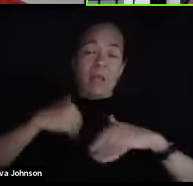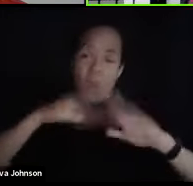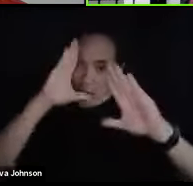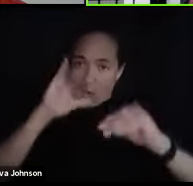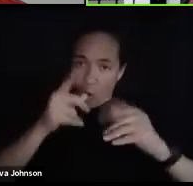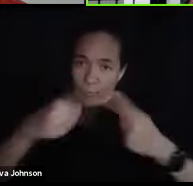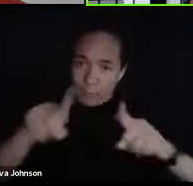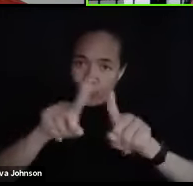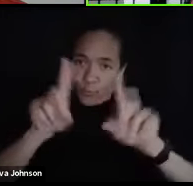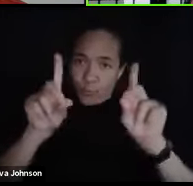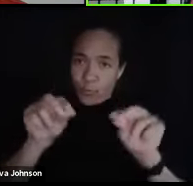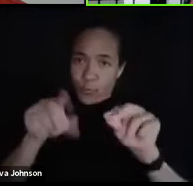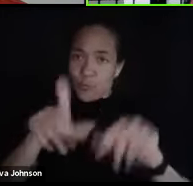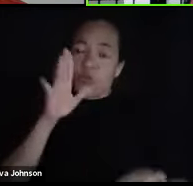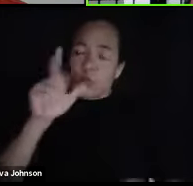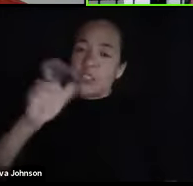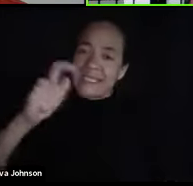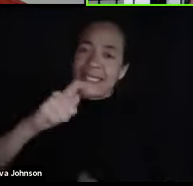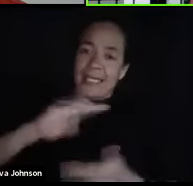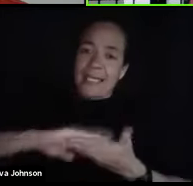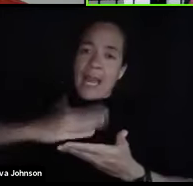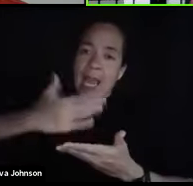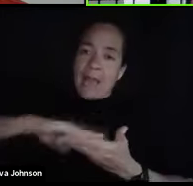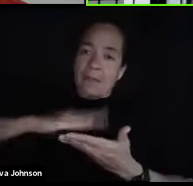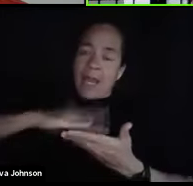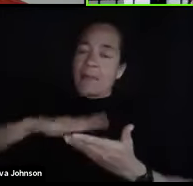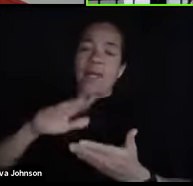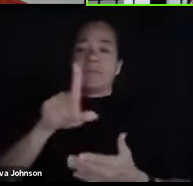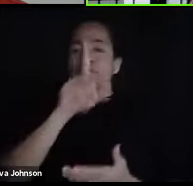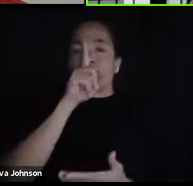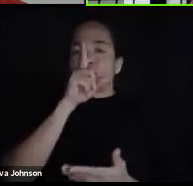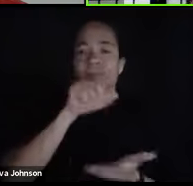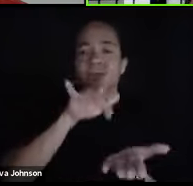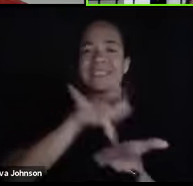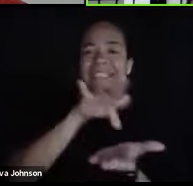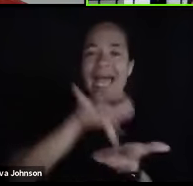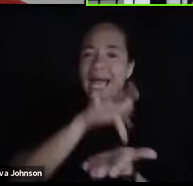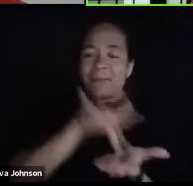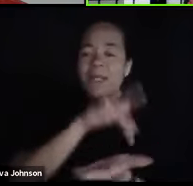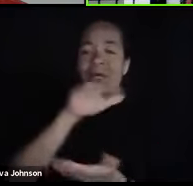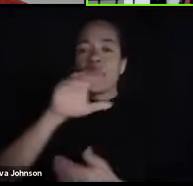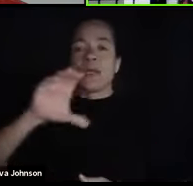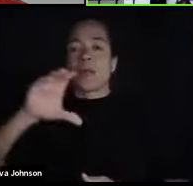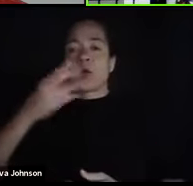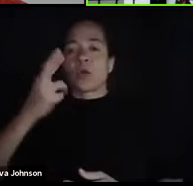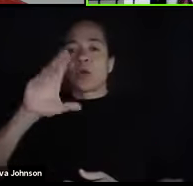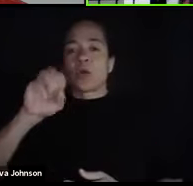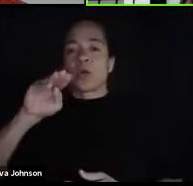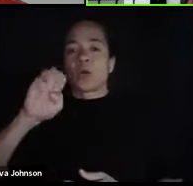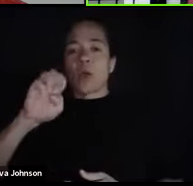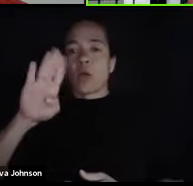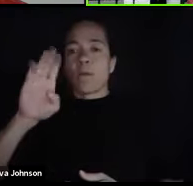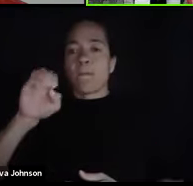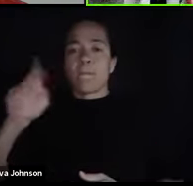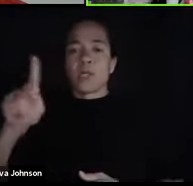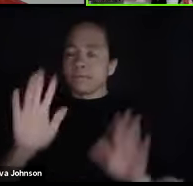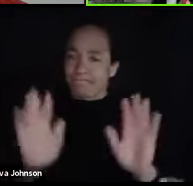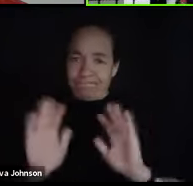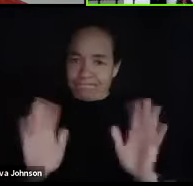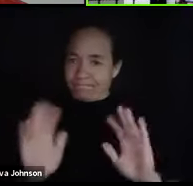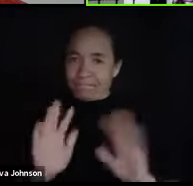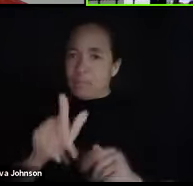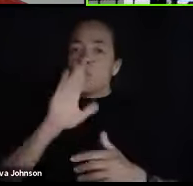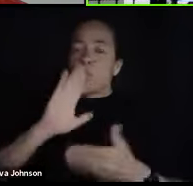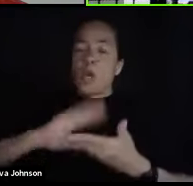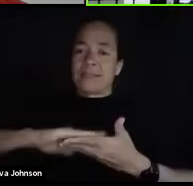because you're going to need a laptop and not a tablet and not a Chromebook. You're going to need a laptop to be able